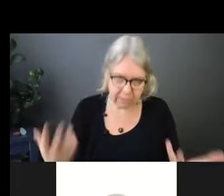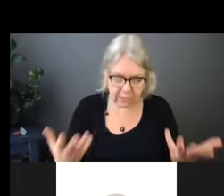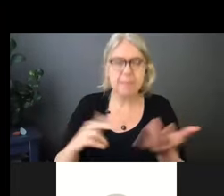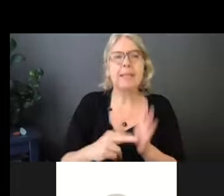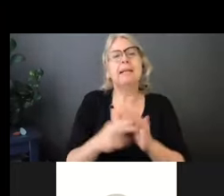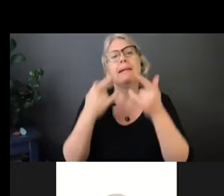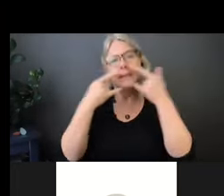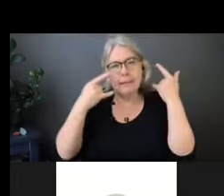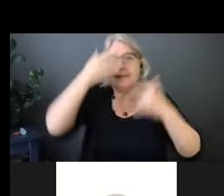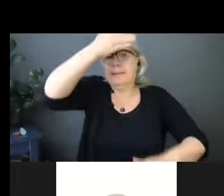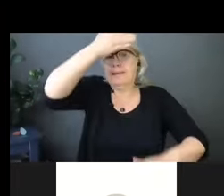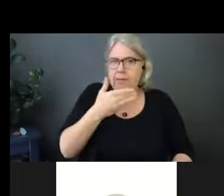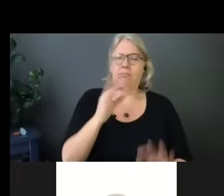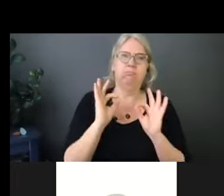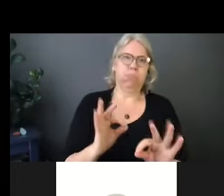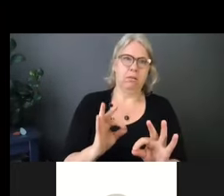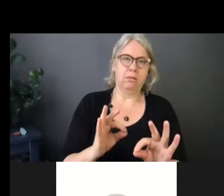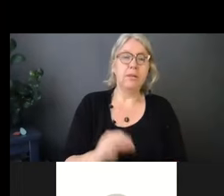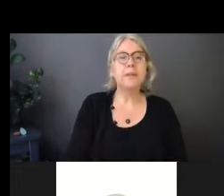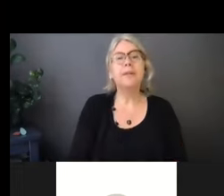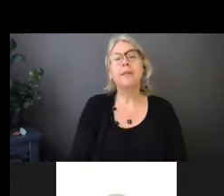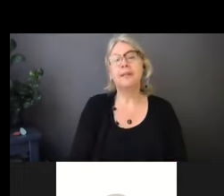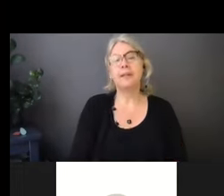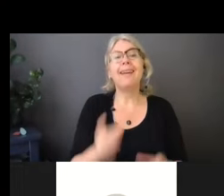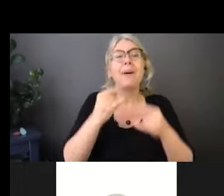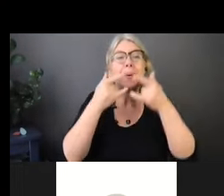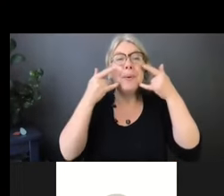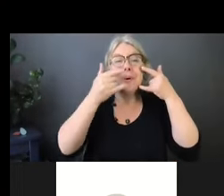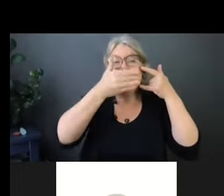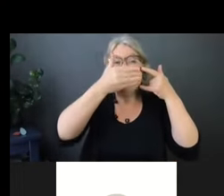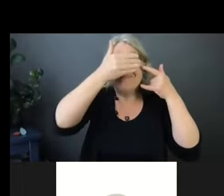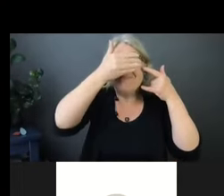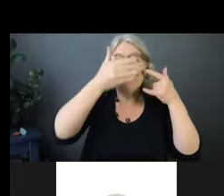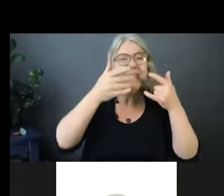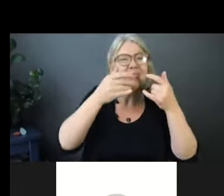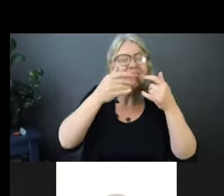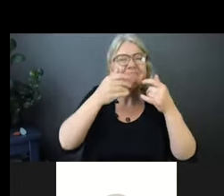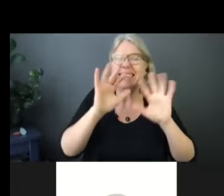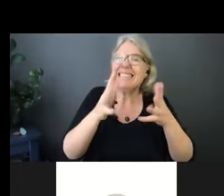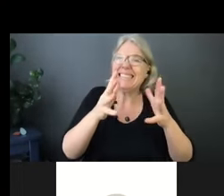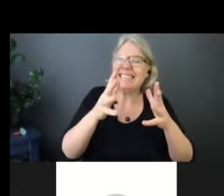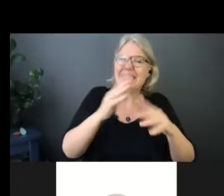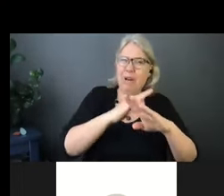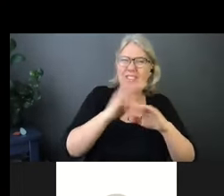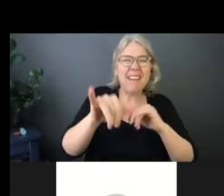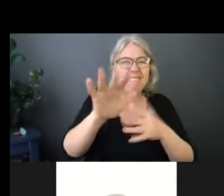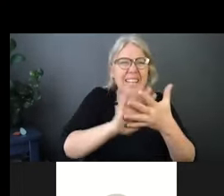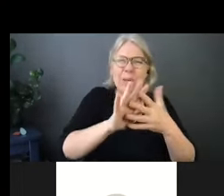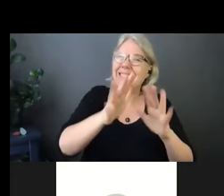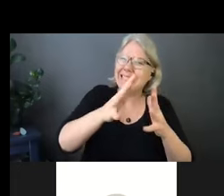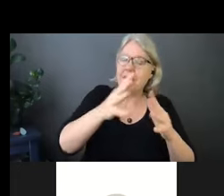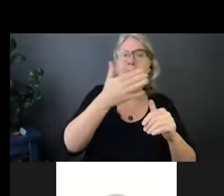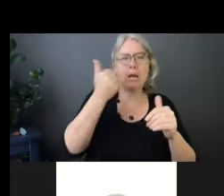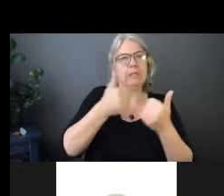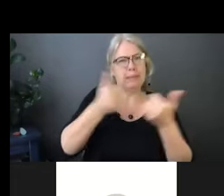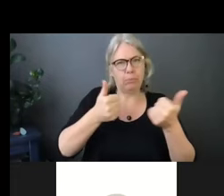when you've got the mask, as you saw in the video with the face shield, you don't get quite the same amount of protection. So on slide 57, it